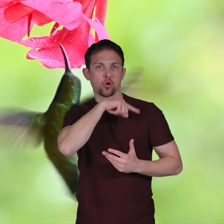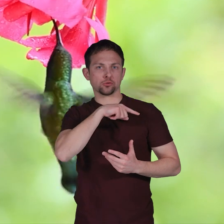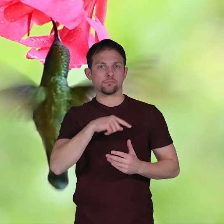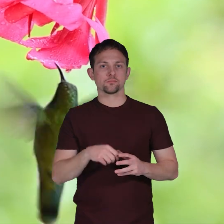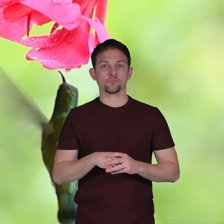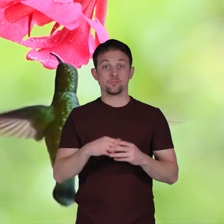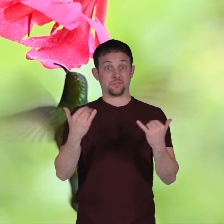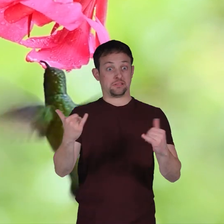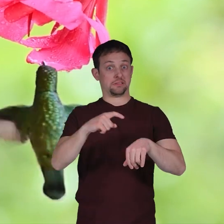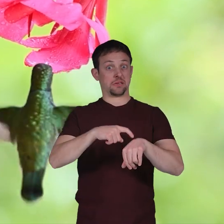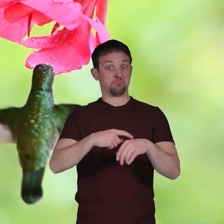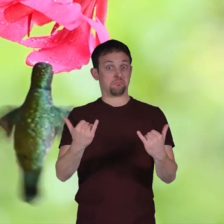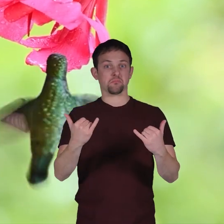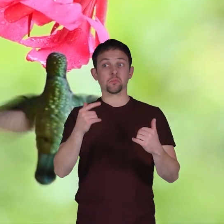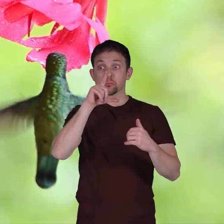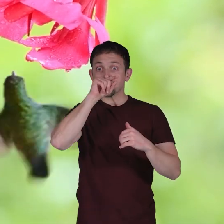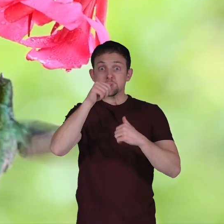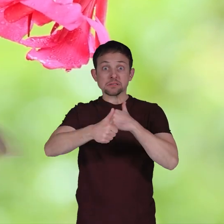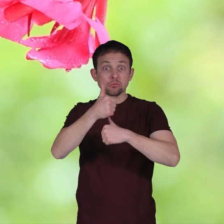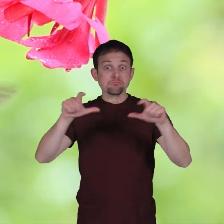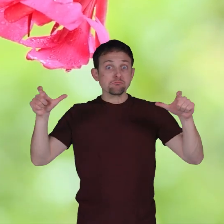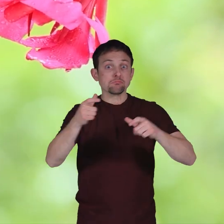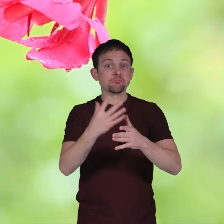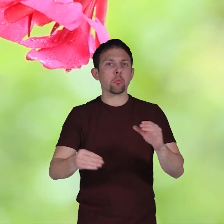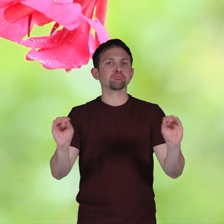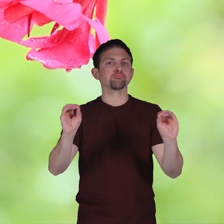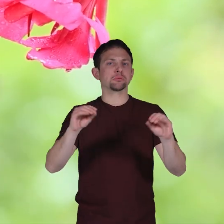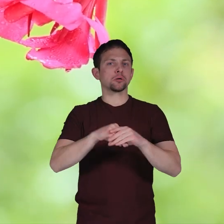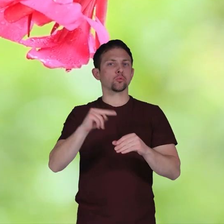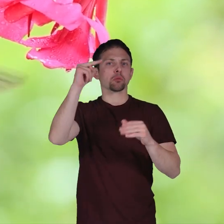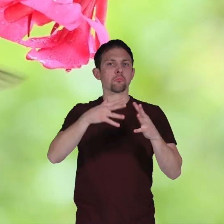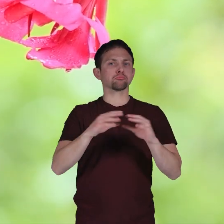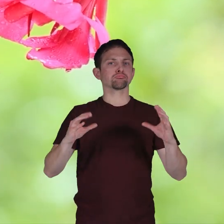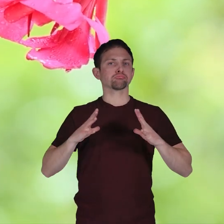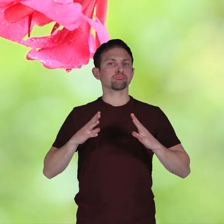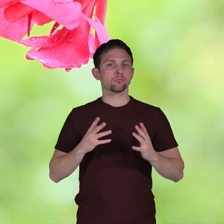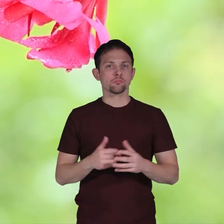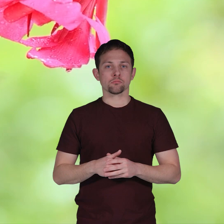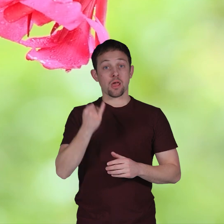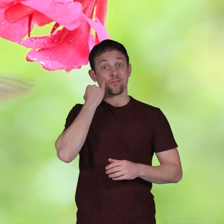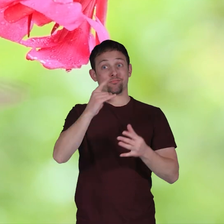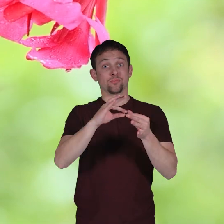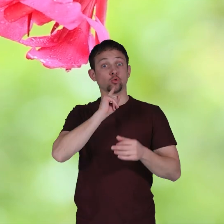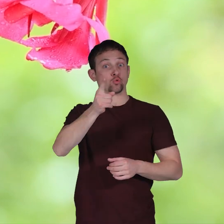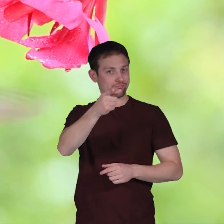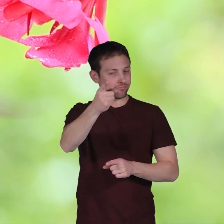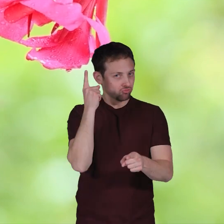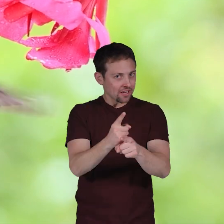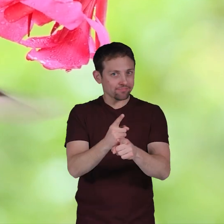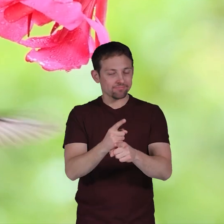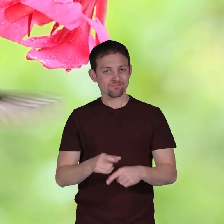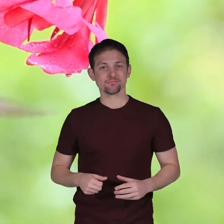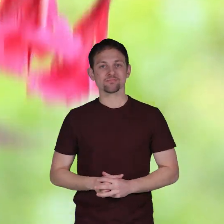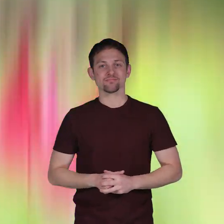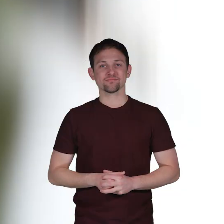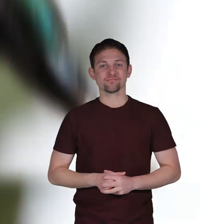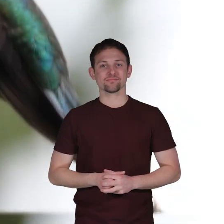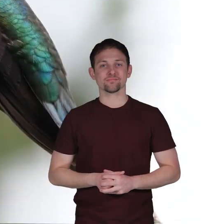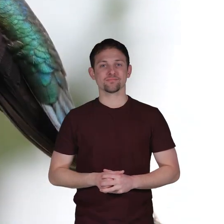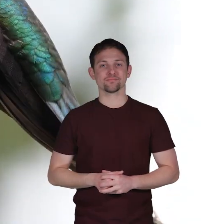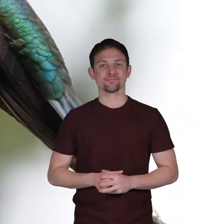this time, there are no endangered hummingbirds in North America. If you said true, you got it right!